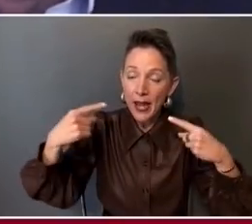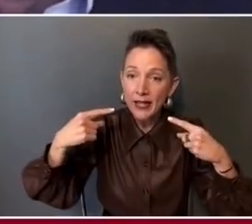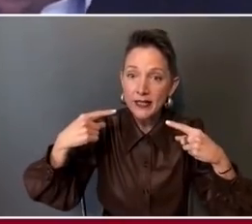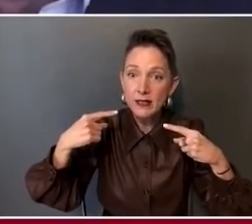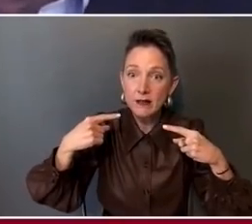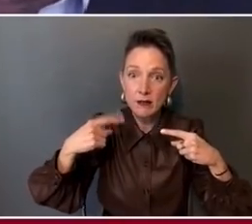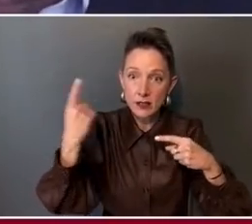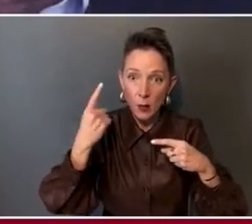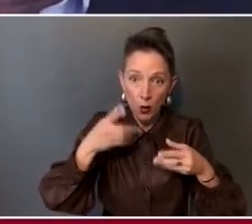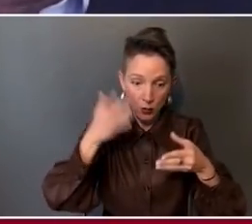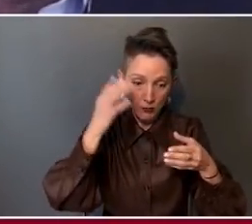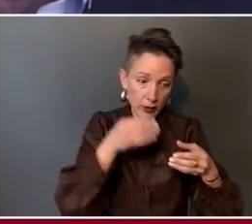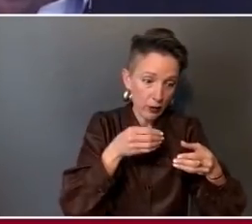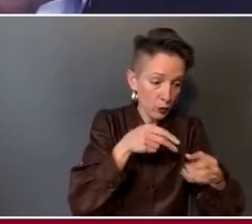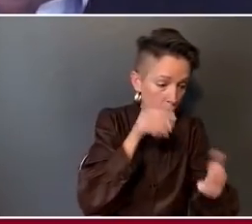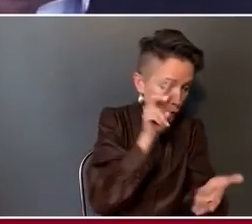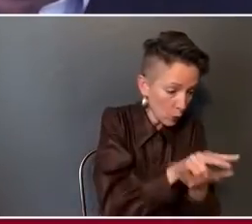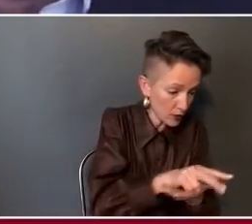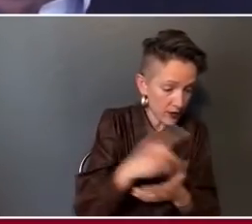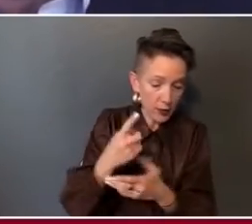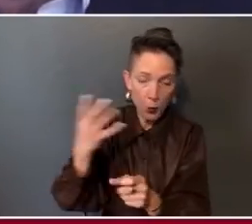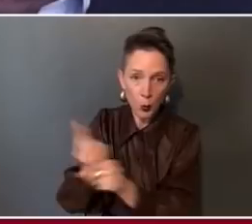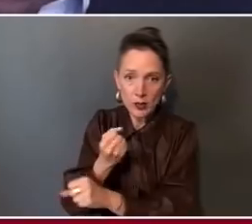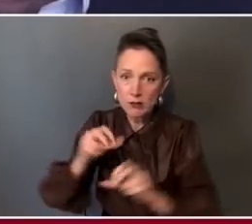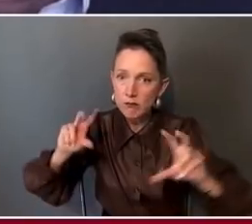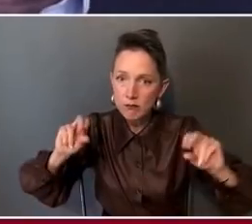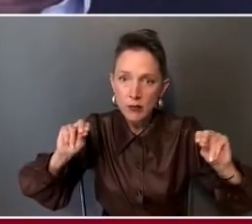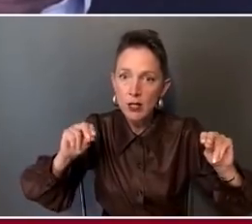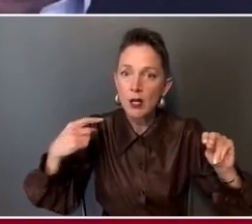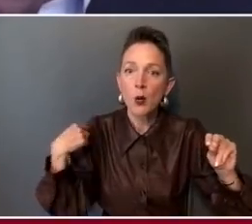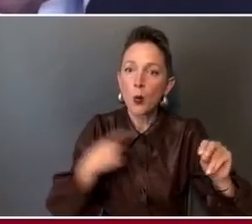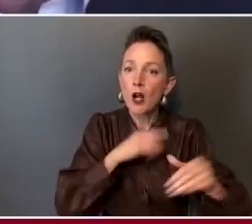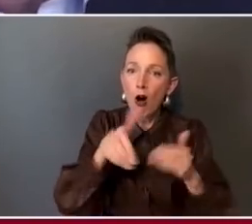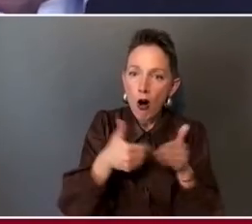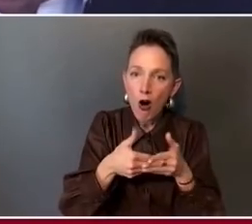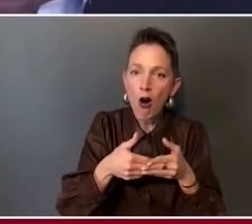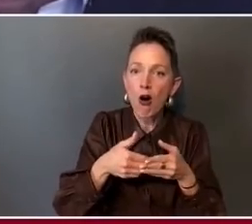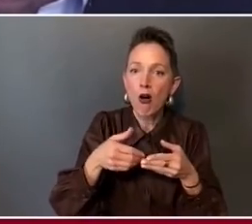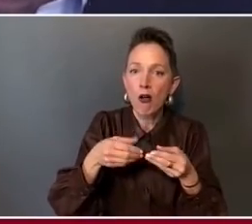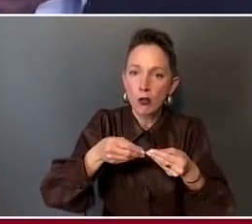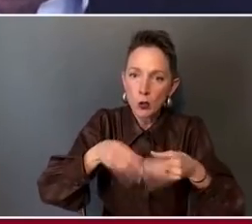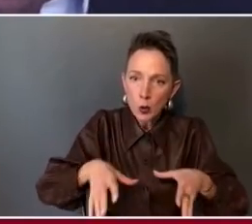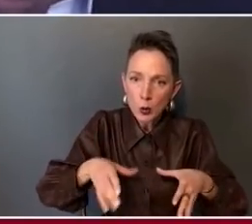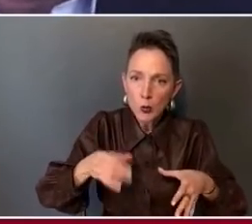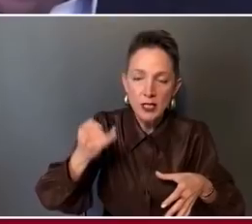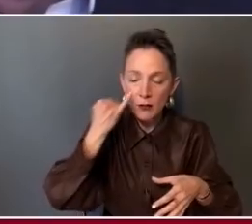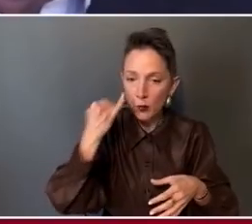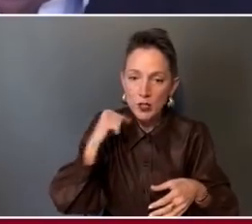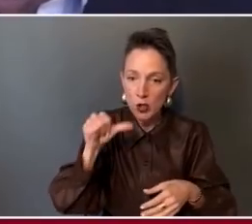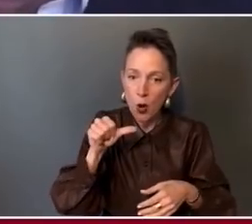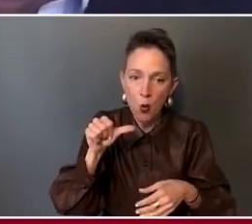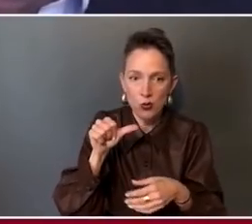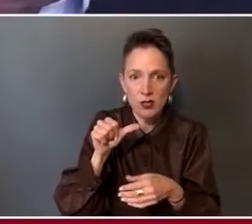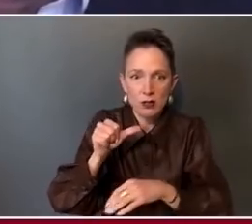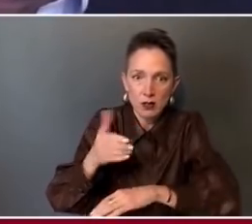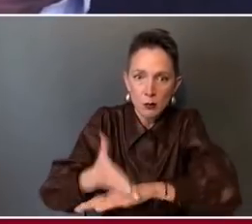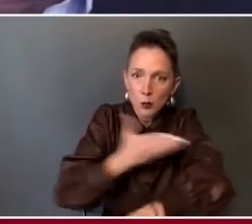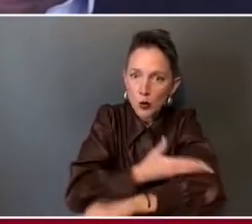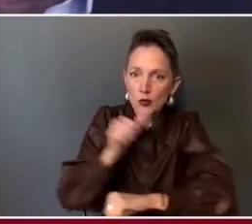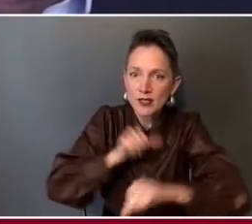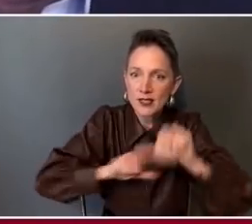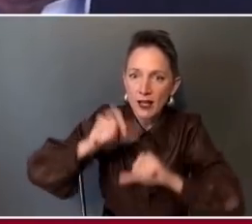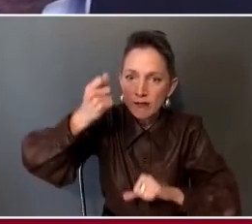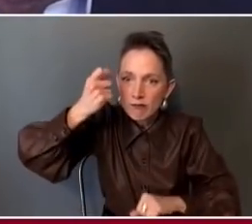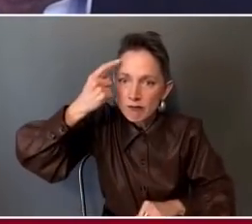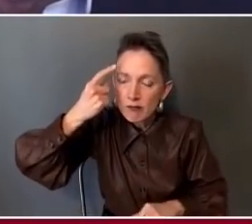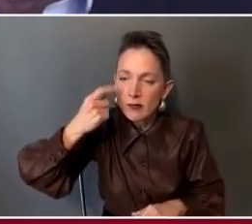loses, someone wins. We all lose if we don't improve the science literacy and the understanding of science in our world